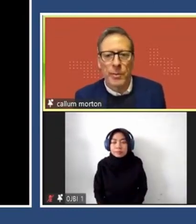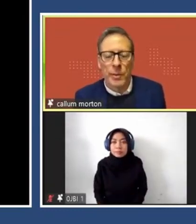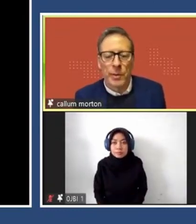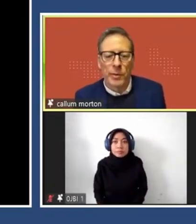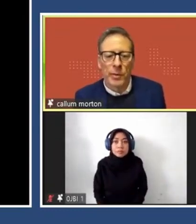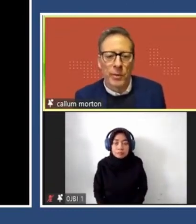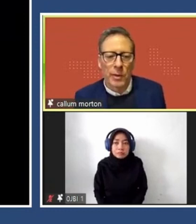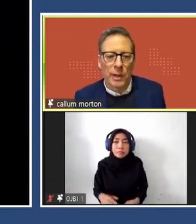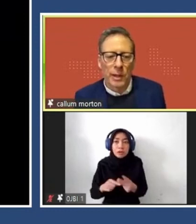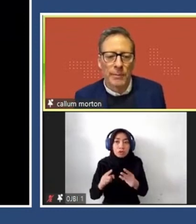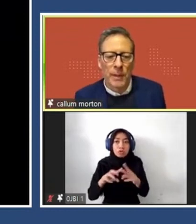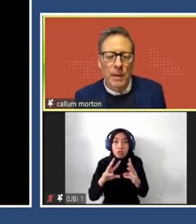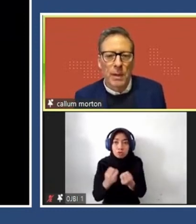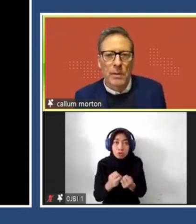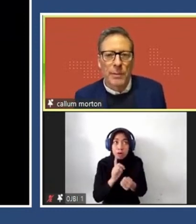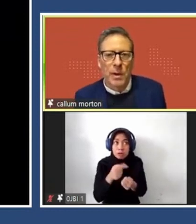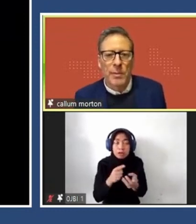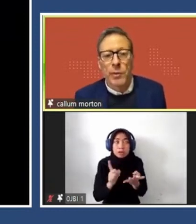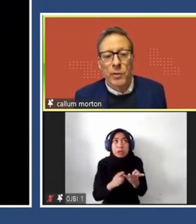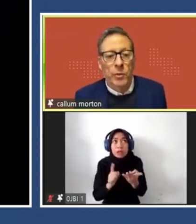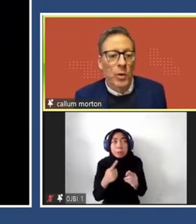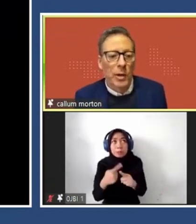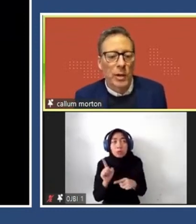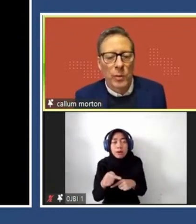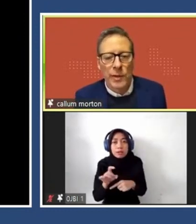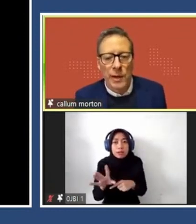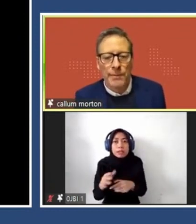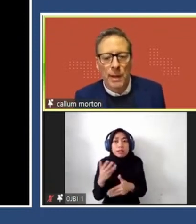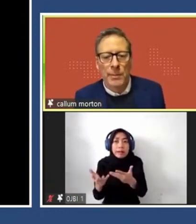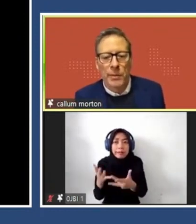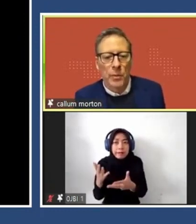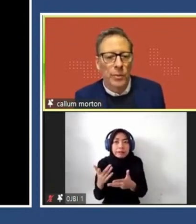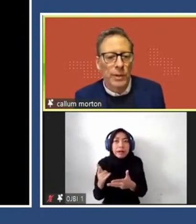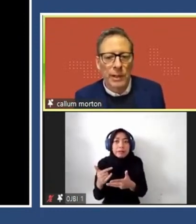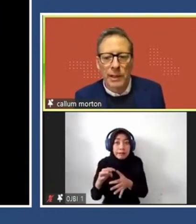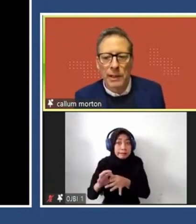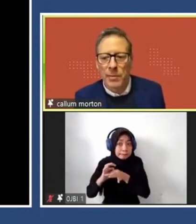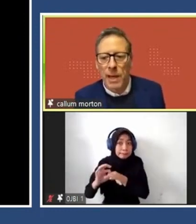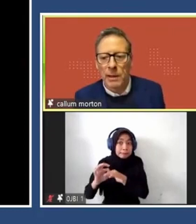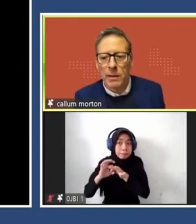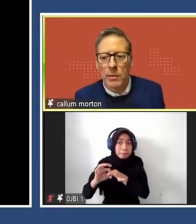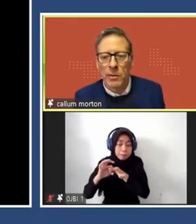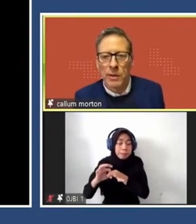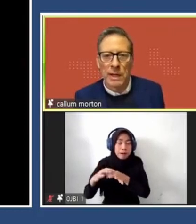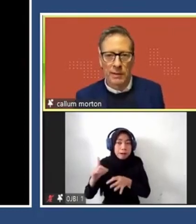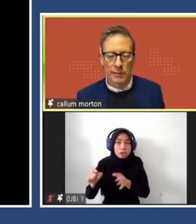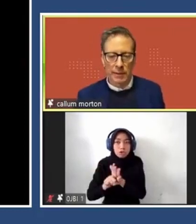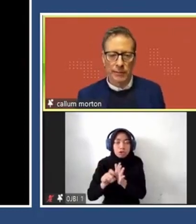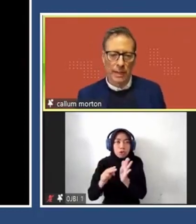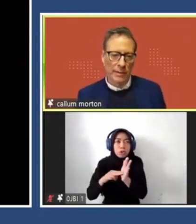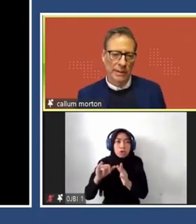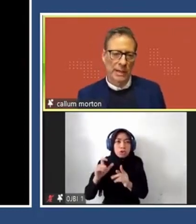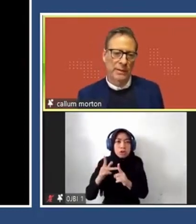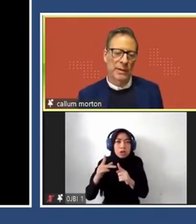hand to do workshops, but we also sometimes produce work with them. So Nicholas Mangan, who is